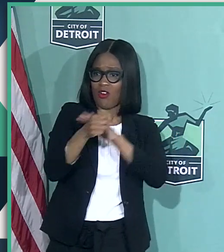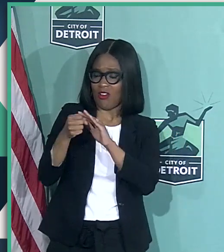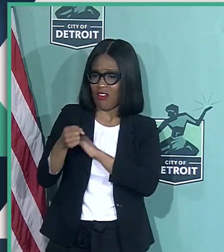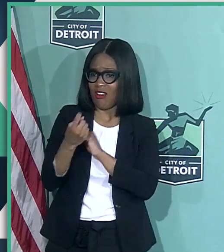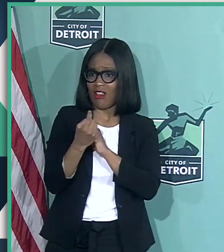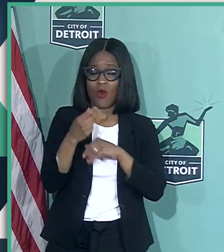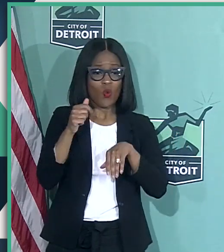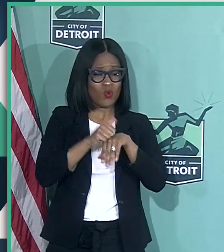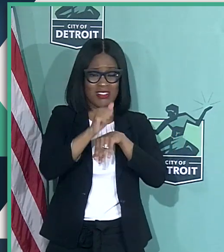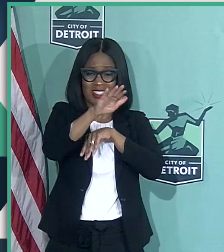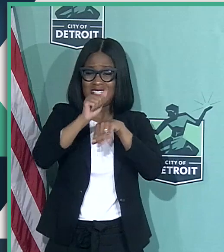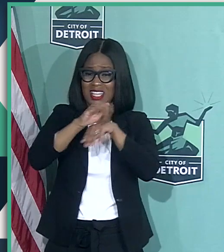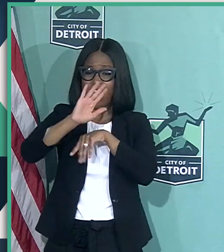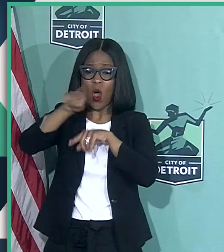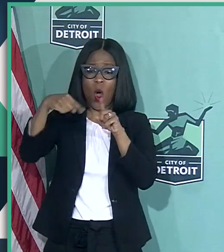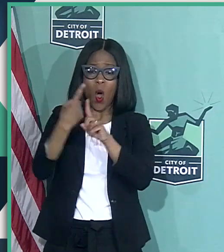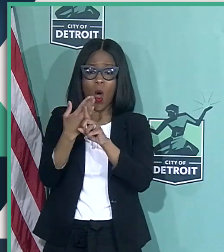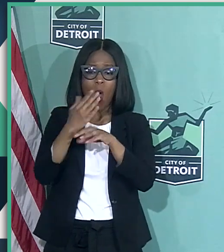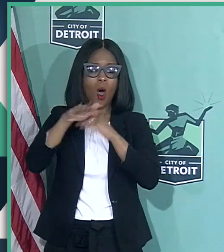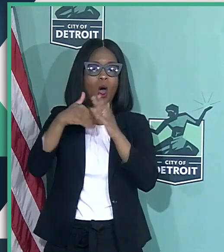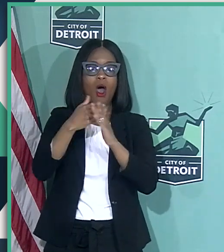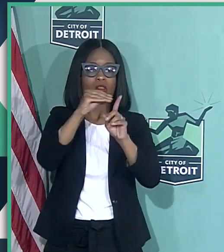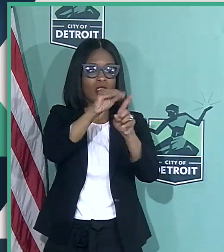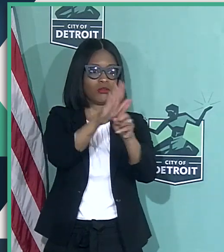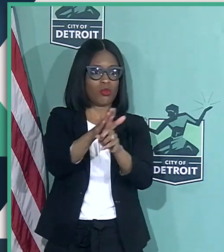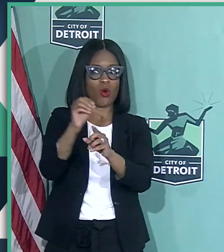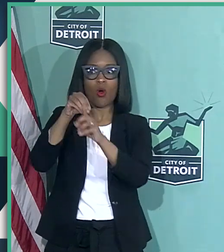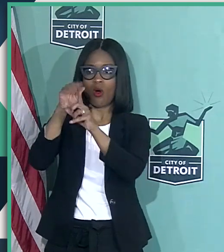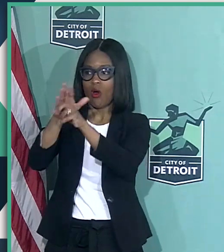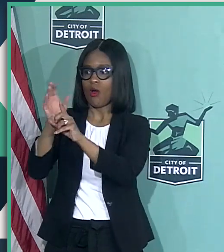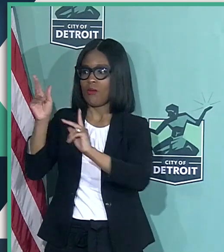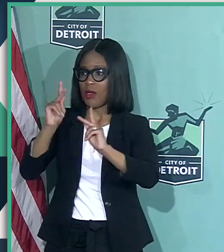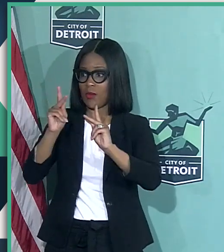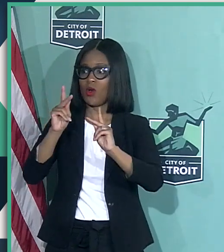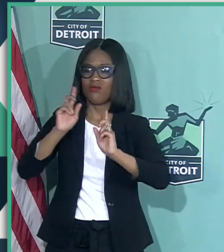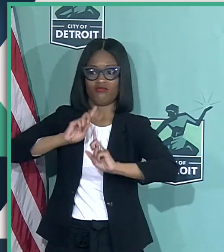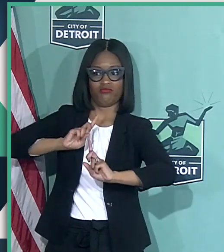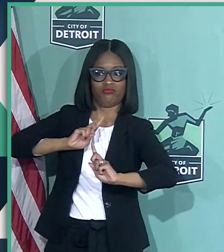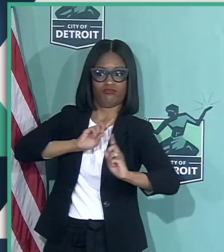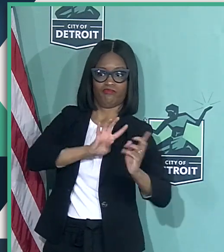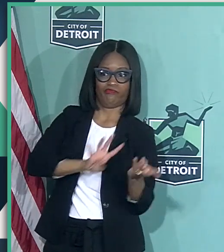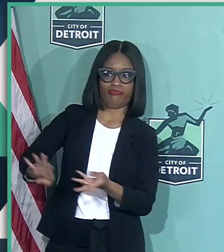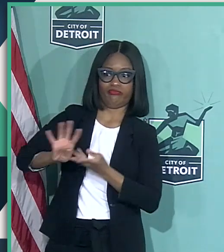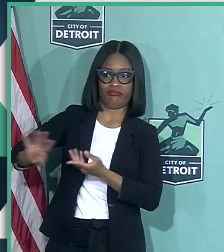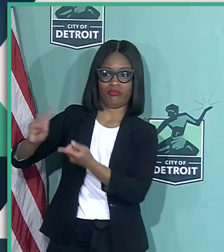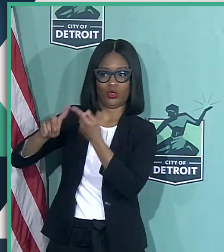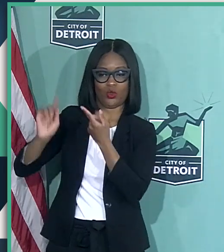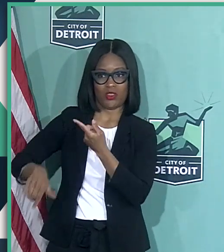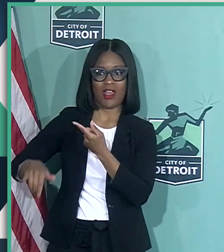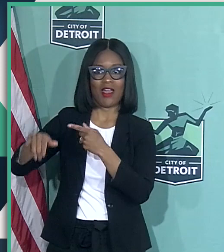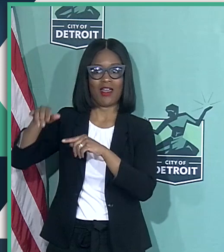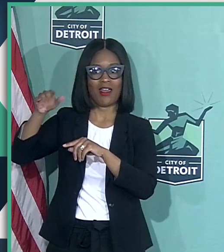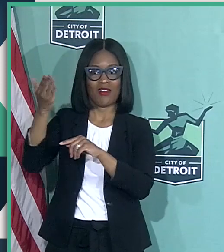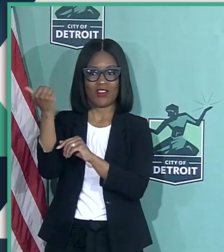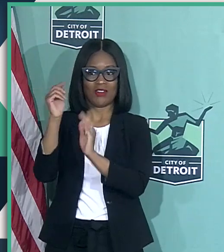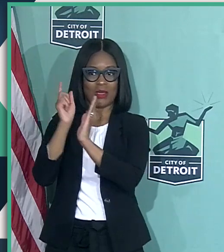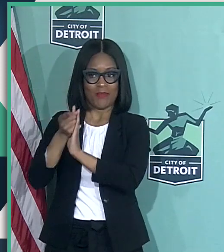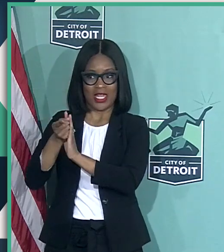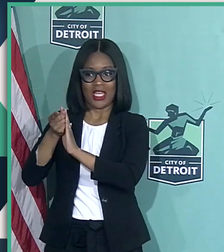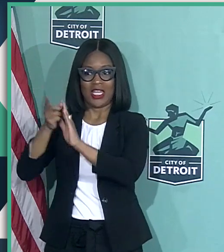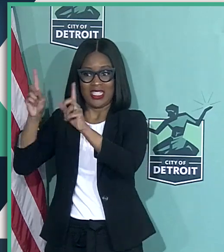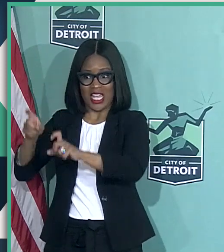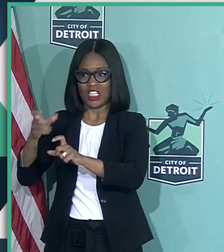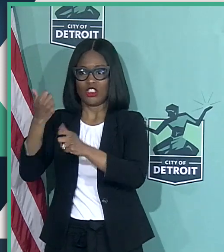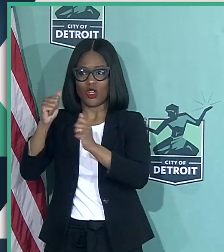sending all the exposed officers through the 15-minute Abbott test to sort the infectious and the non